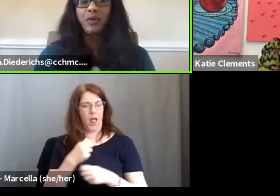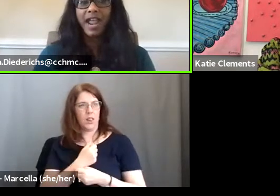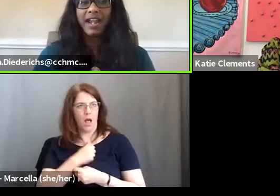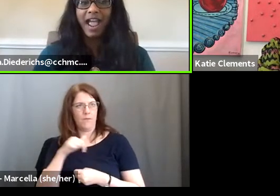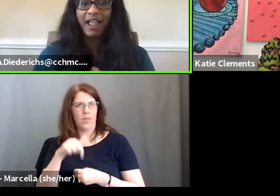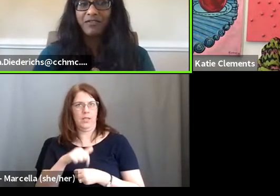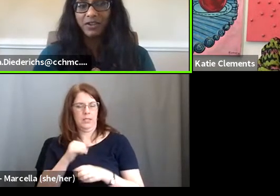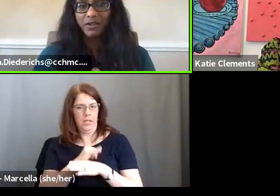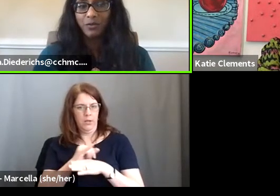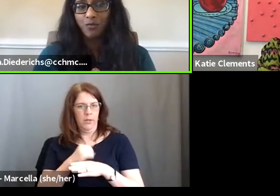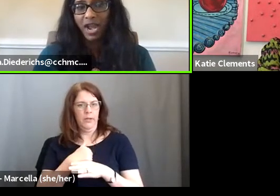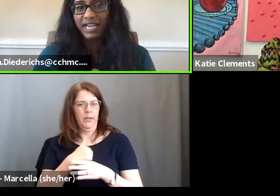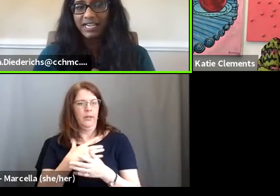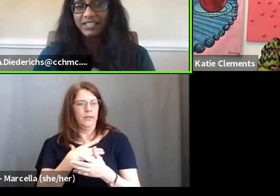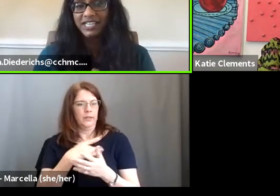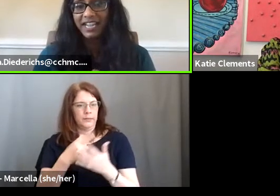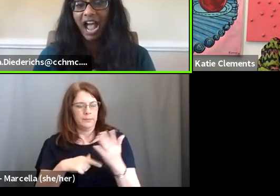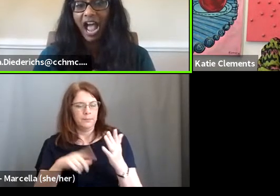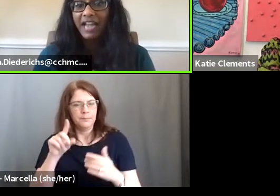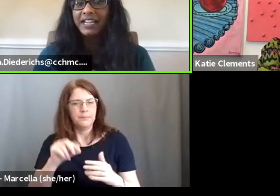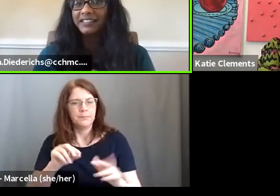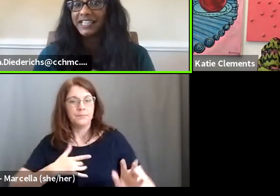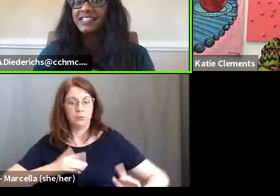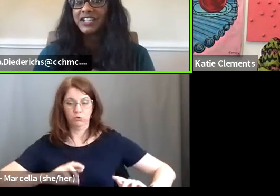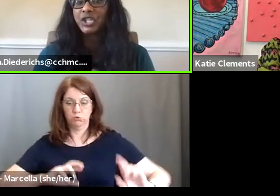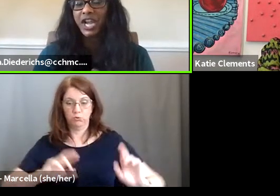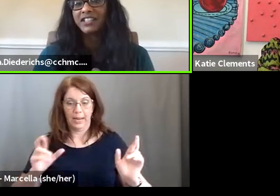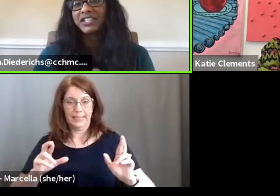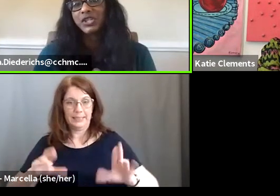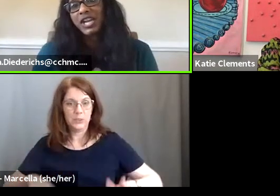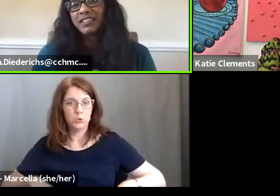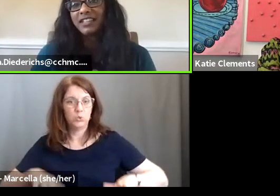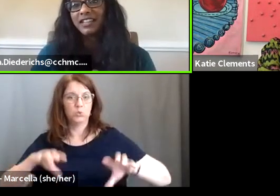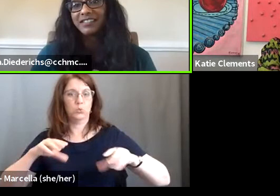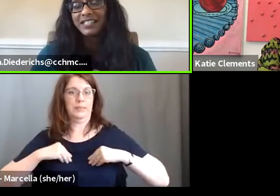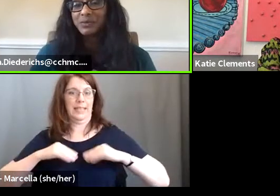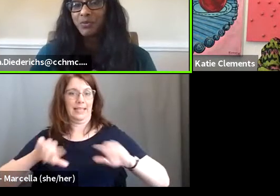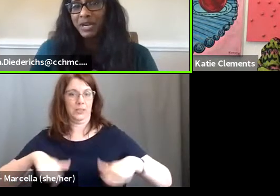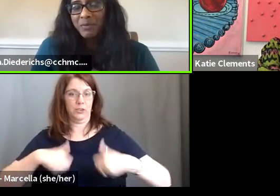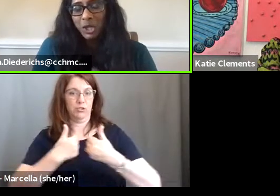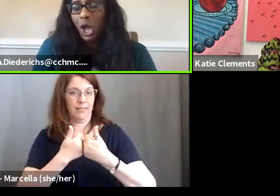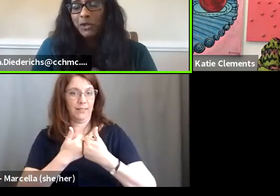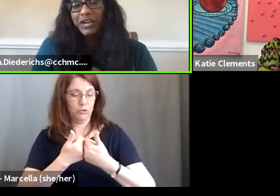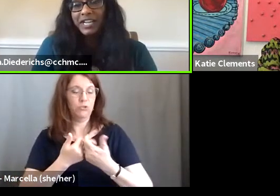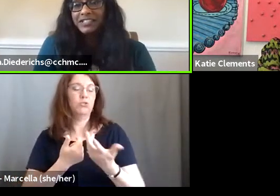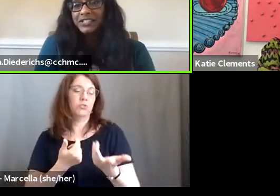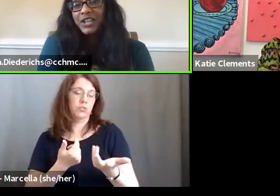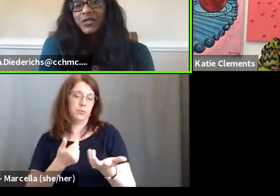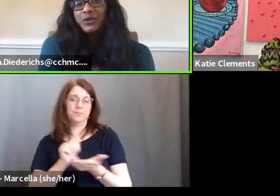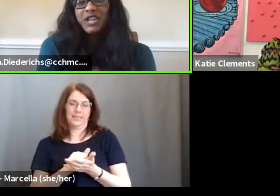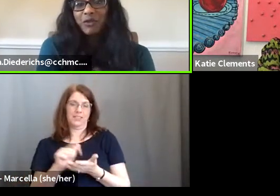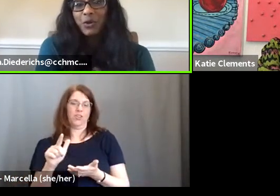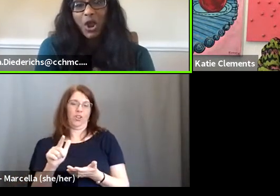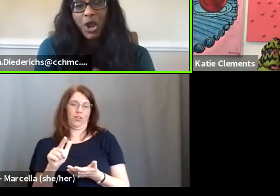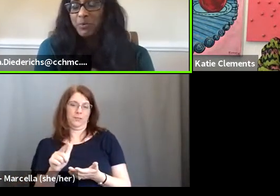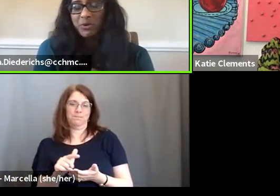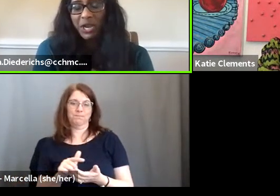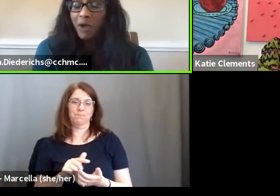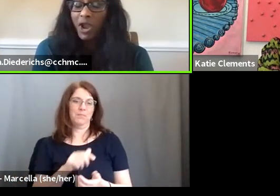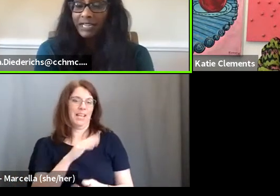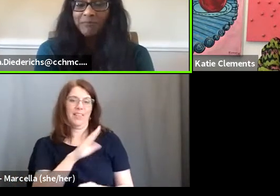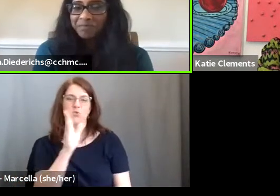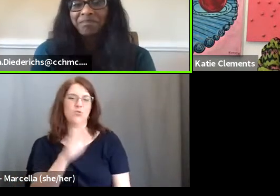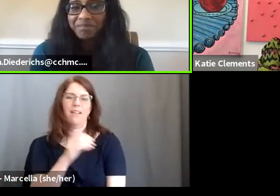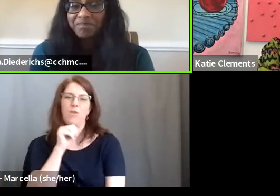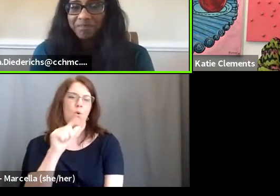I do. And I feel ready to take on at least that challenge. I think that's pretty much all there is. There's never a hundred